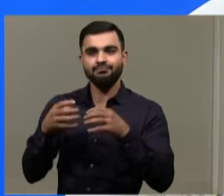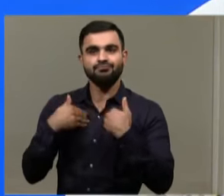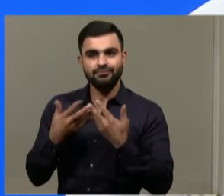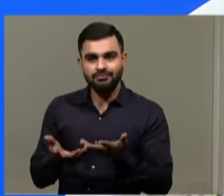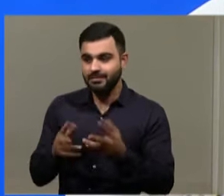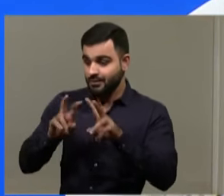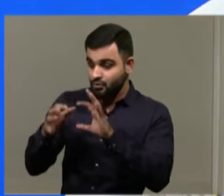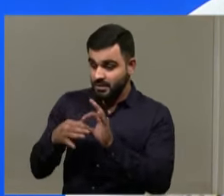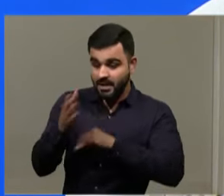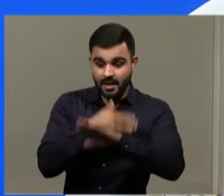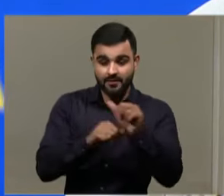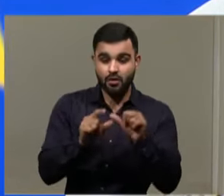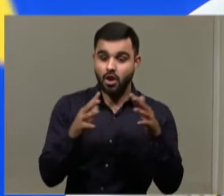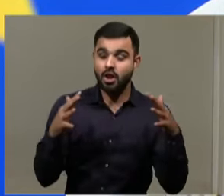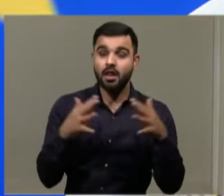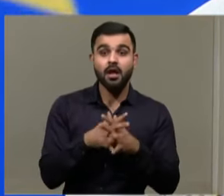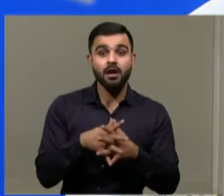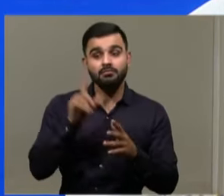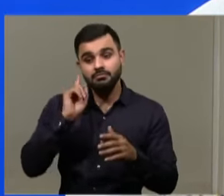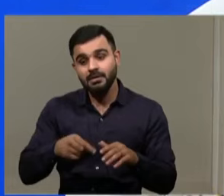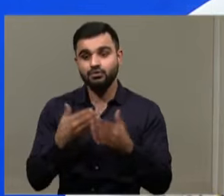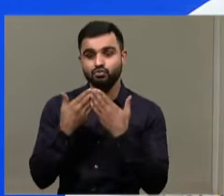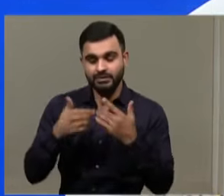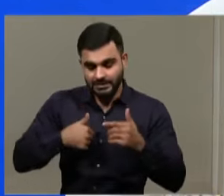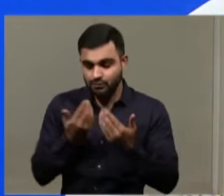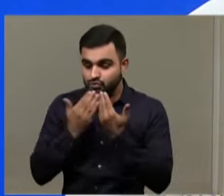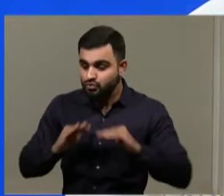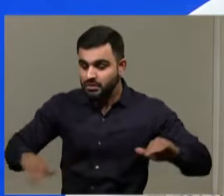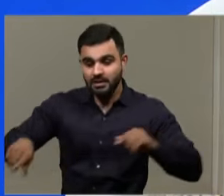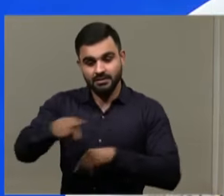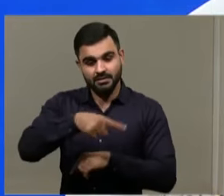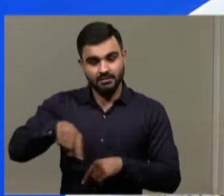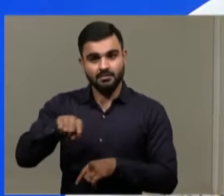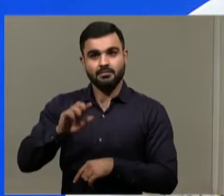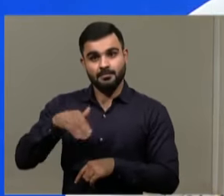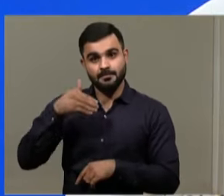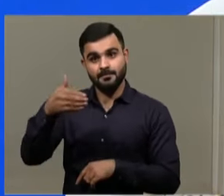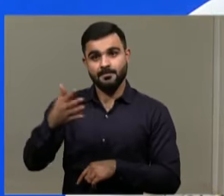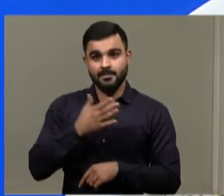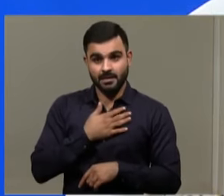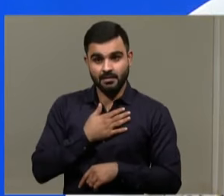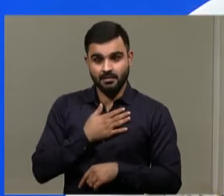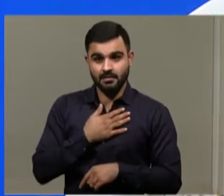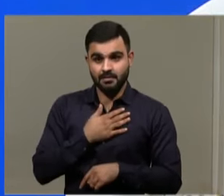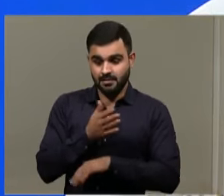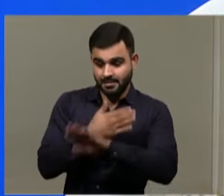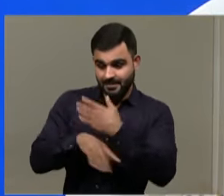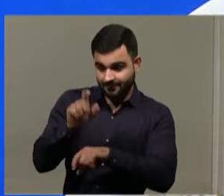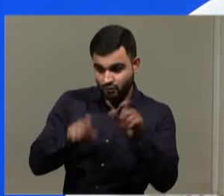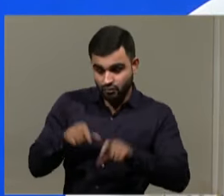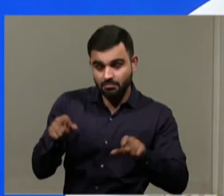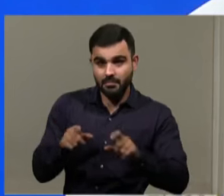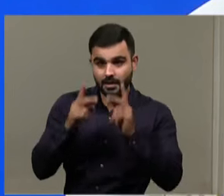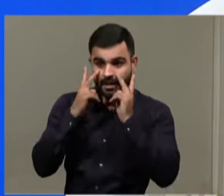related laws should be studied by our students. So, then only are, like, disabled are